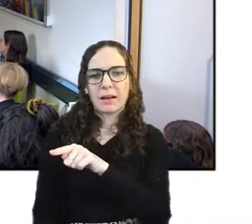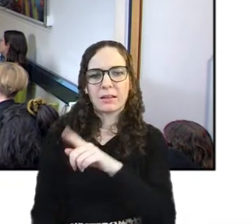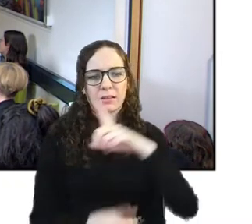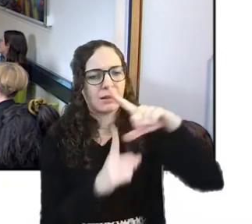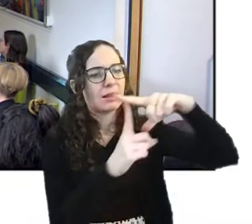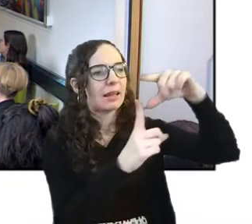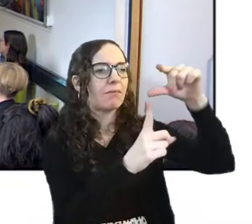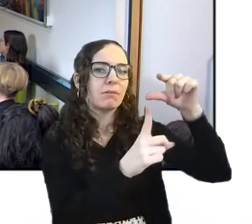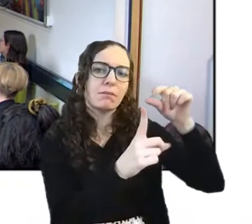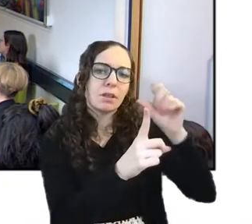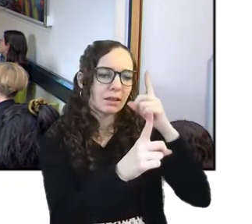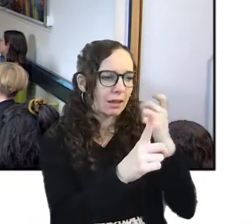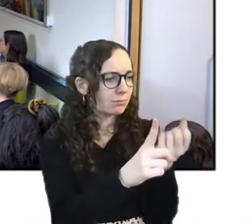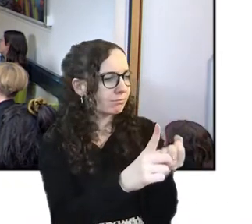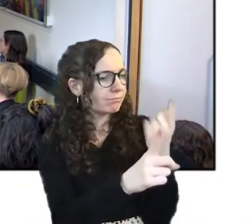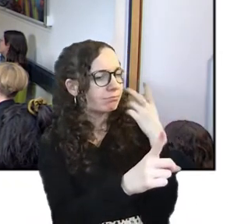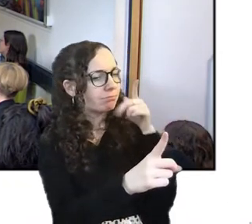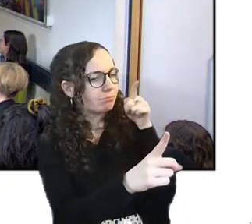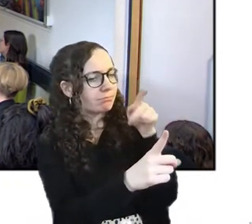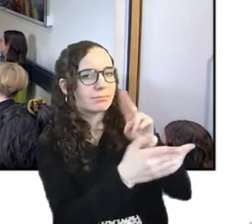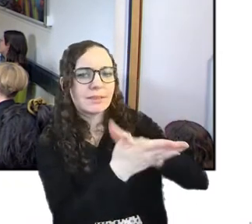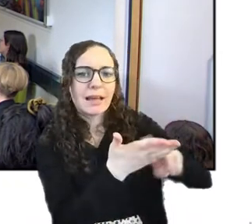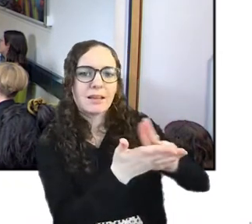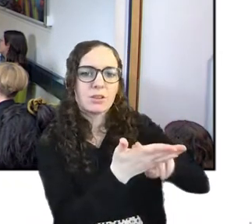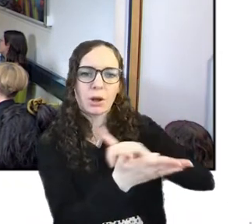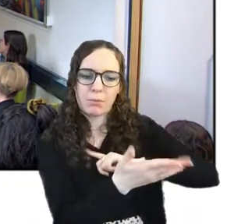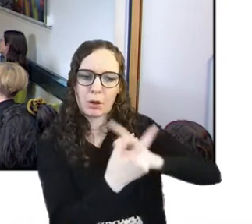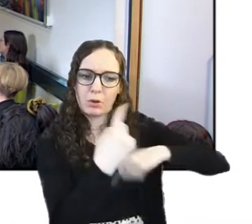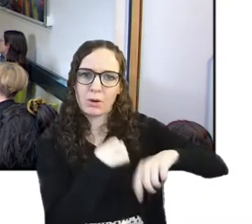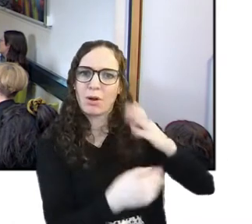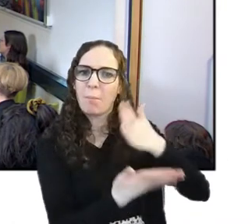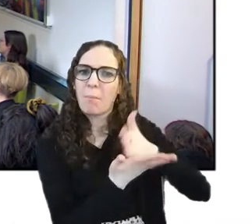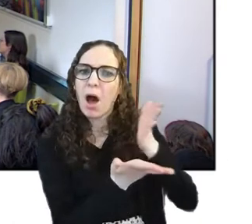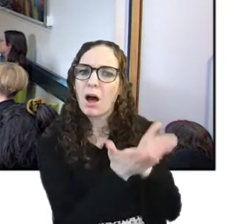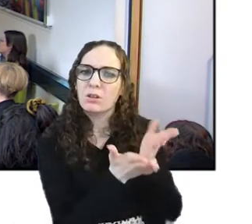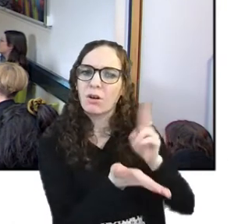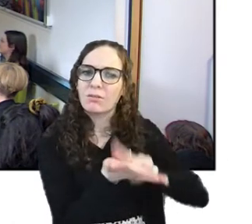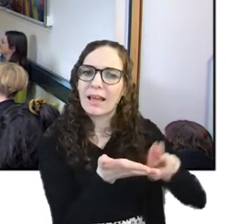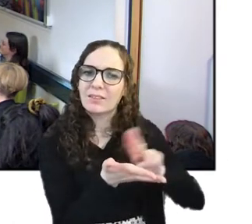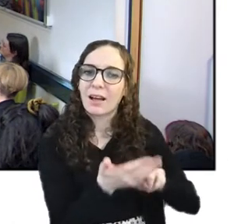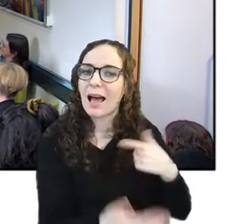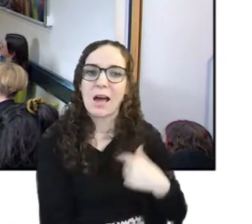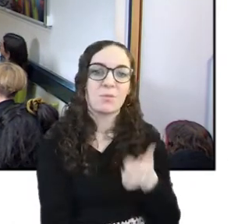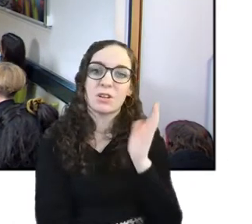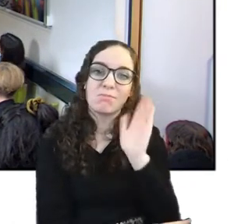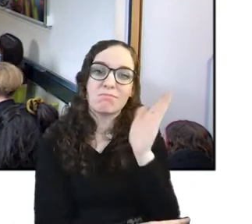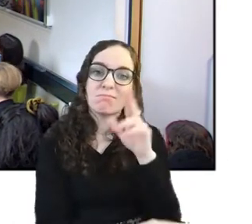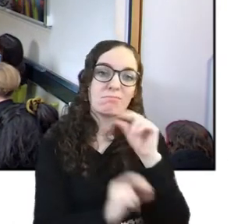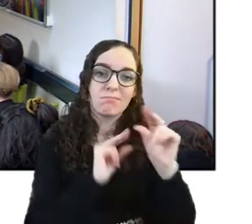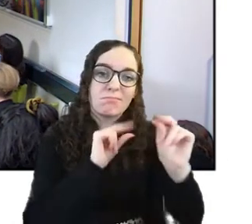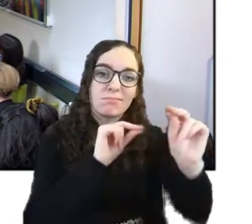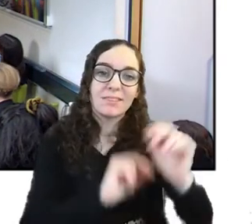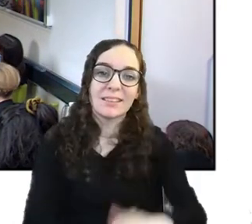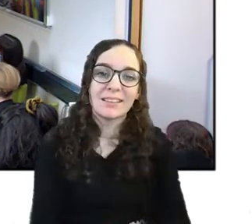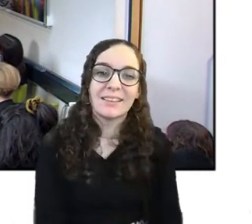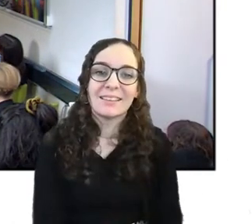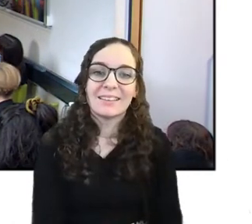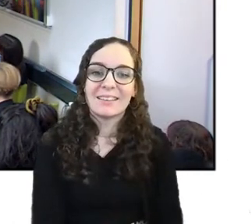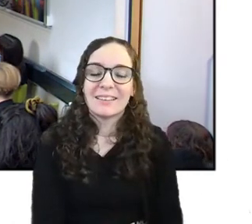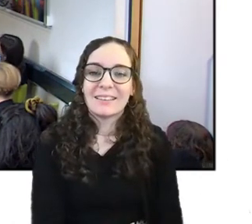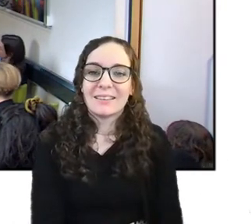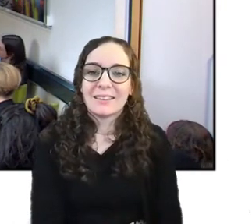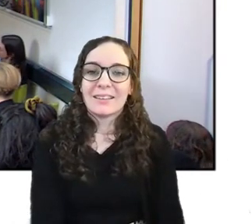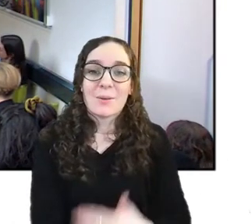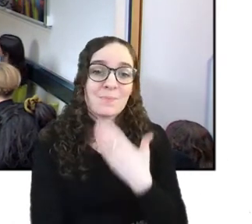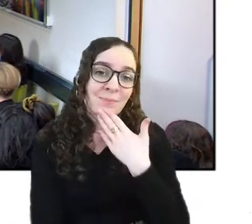we can understand nature a bit more because we are part of nature i'm just blabbing on yeah all right thank you very much i